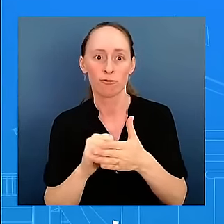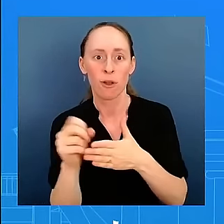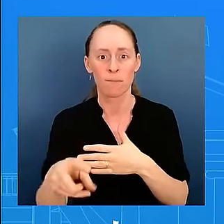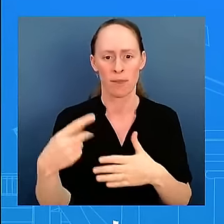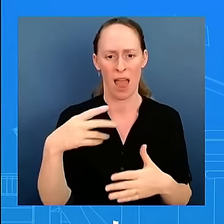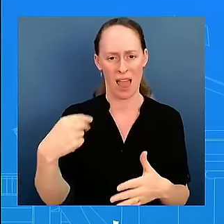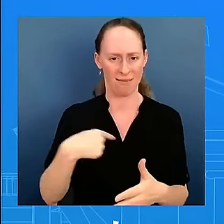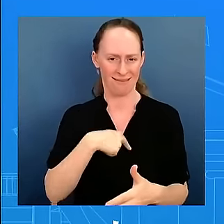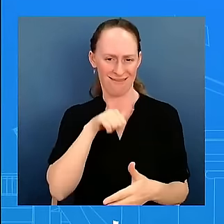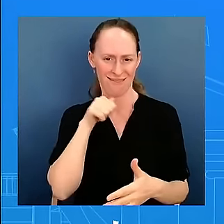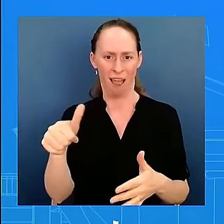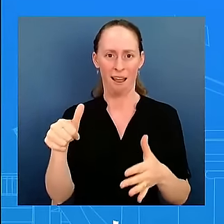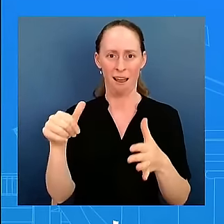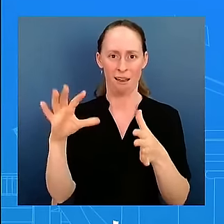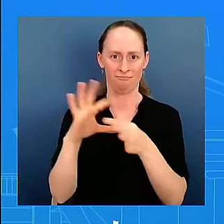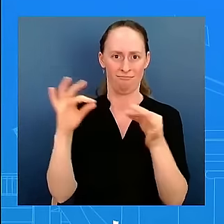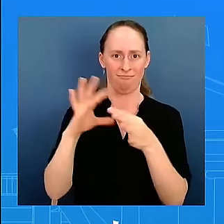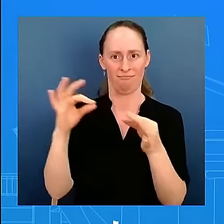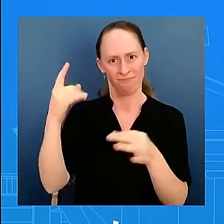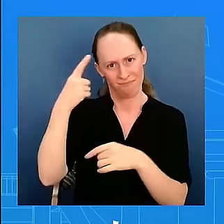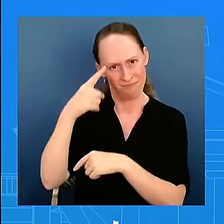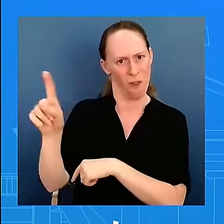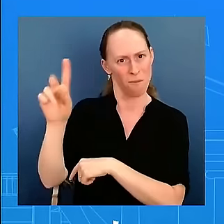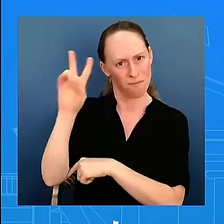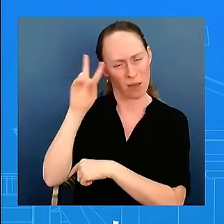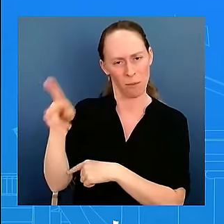her campaign. The president